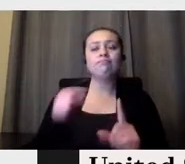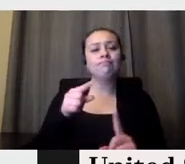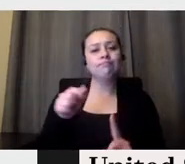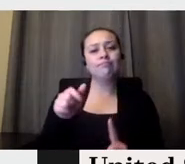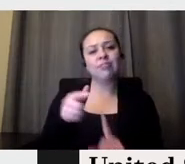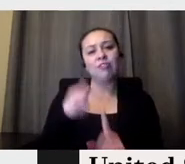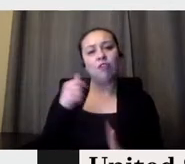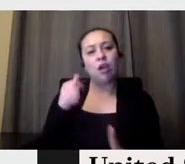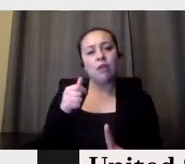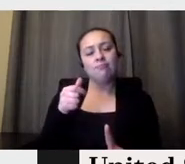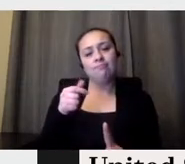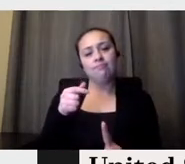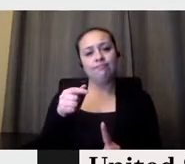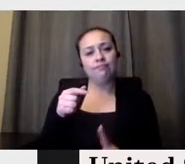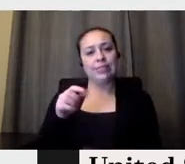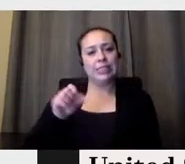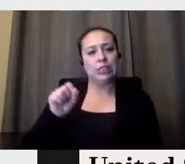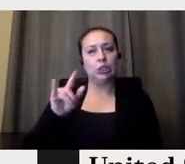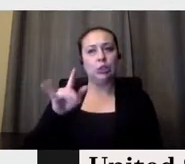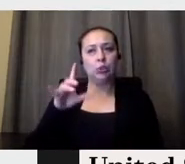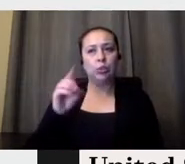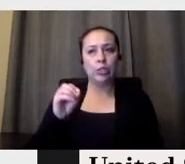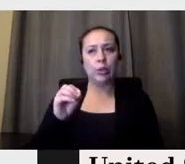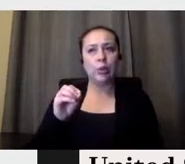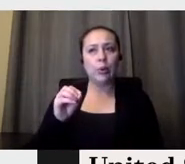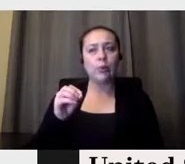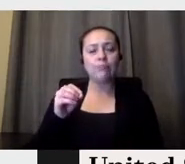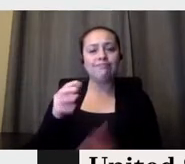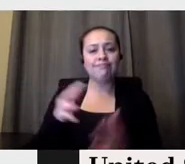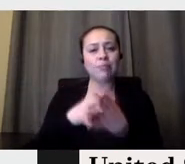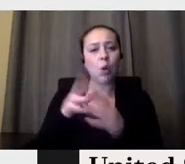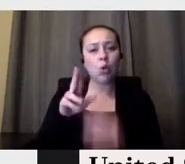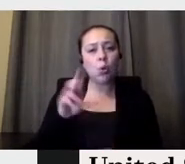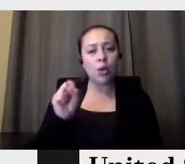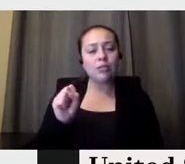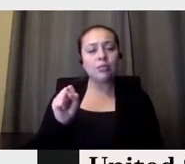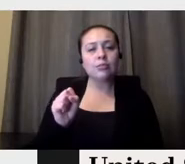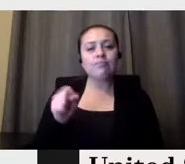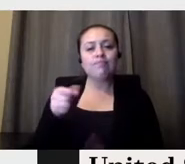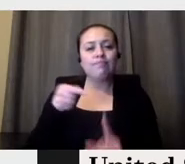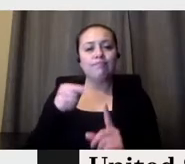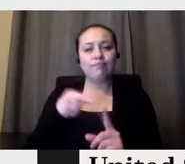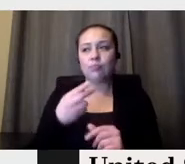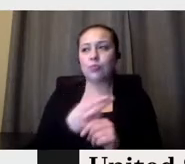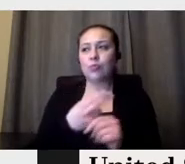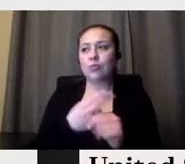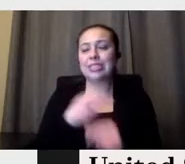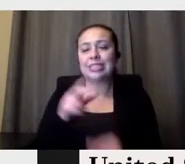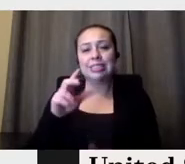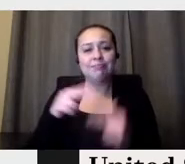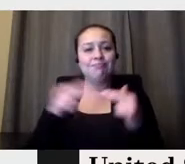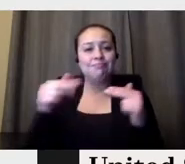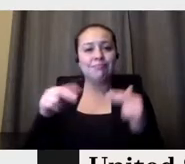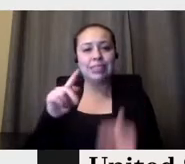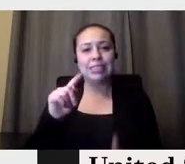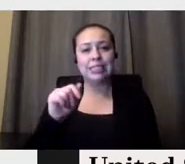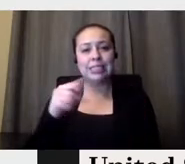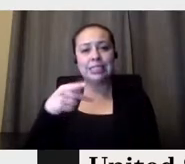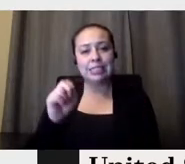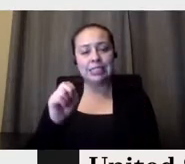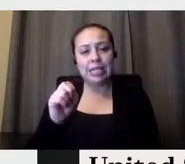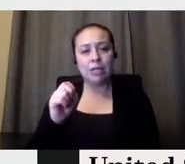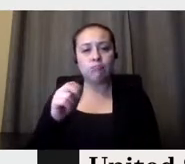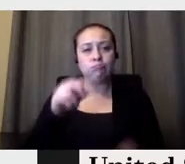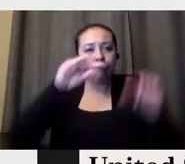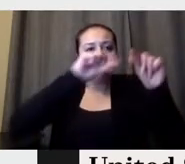And this is, is the name, uh, Massimo Vignelli 19s, all made by, with, with tape, uh, like is just playing around. It's